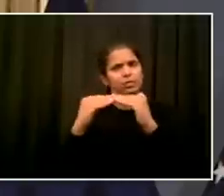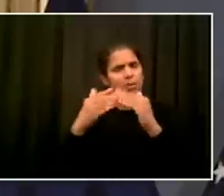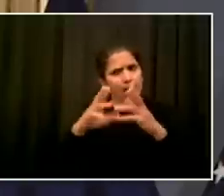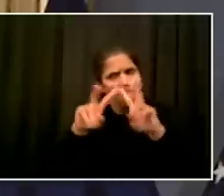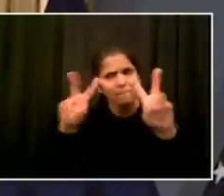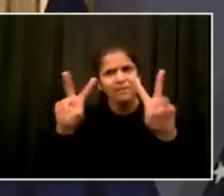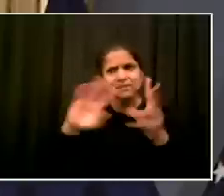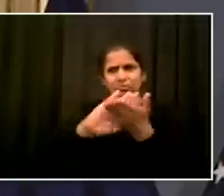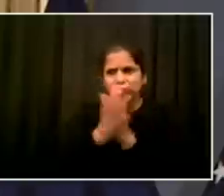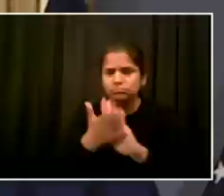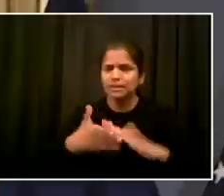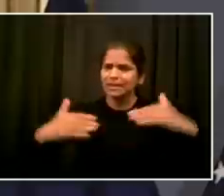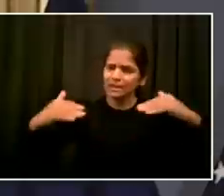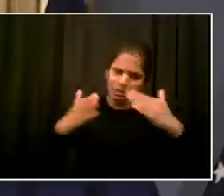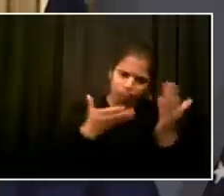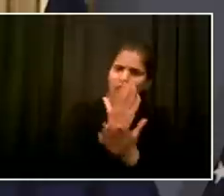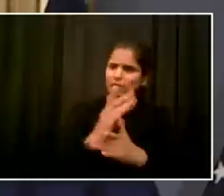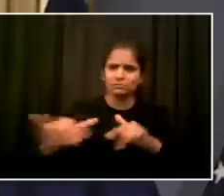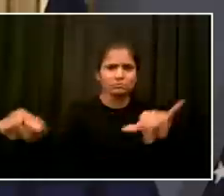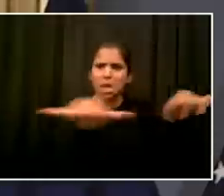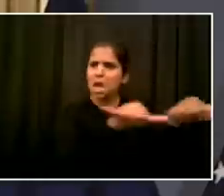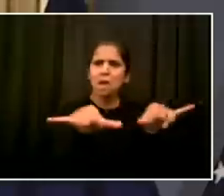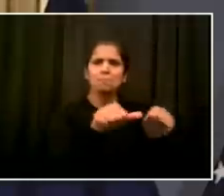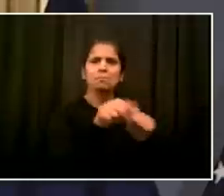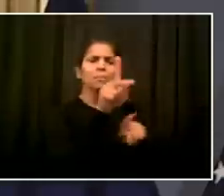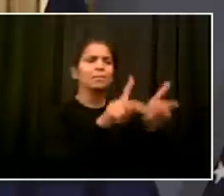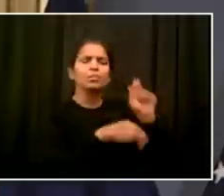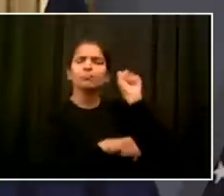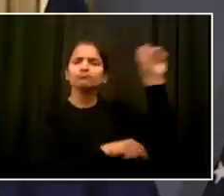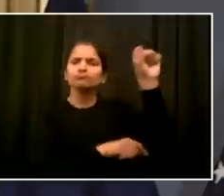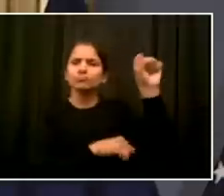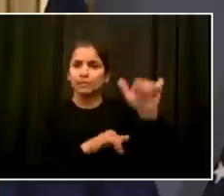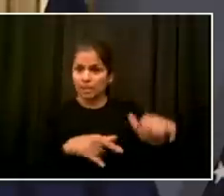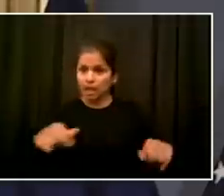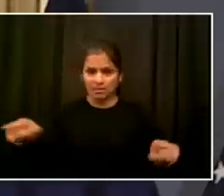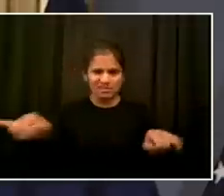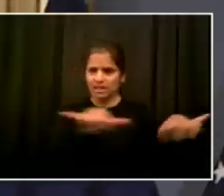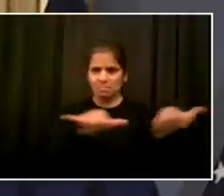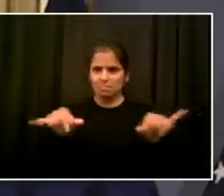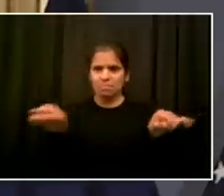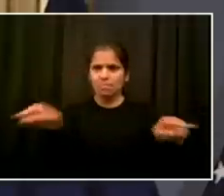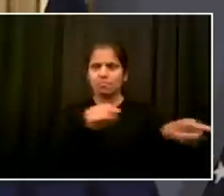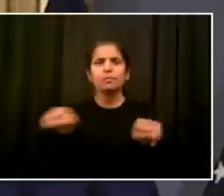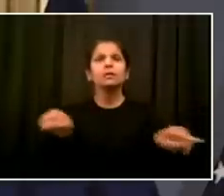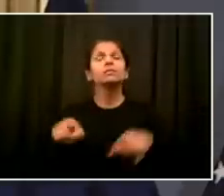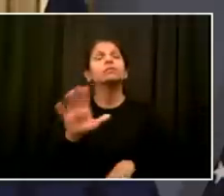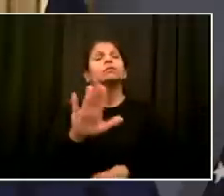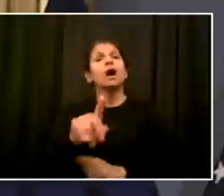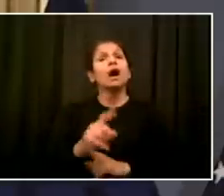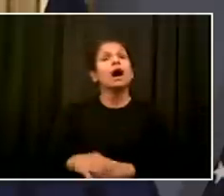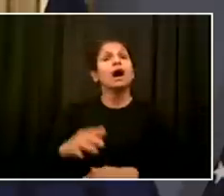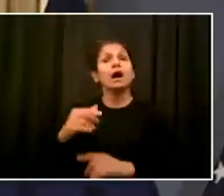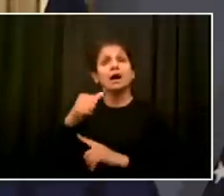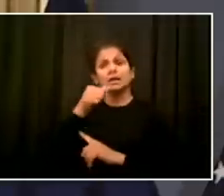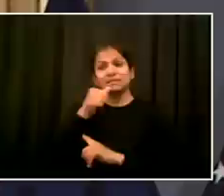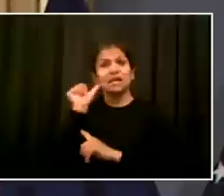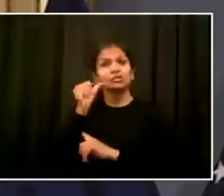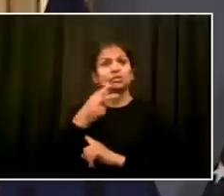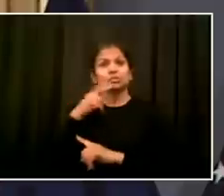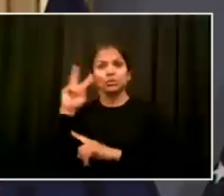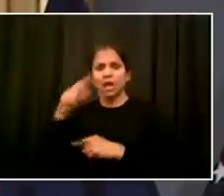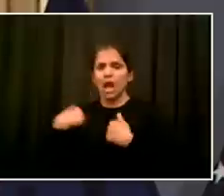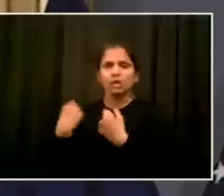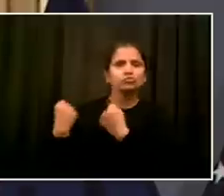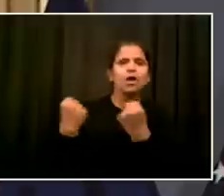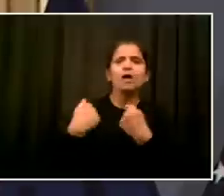nights, whether it was Brooklyn or Manhattan, where there is an edge. People want to protest, but I've seen disturbances between protesters. I've